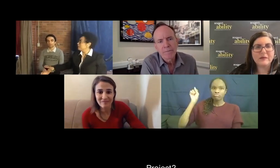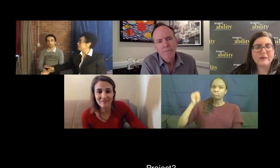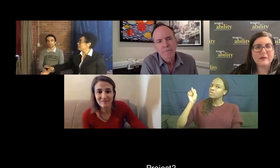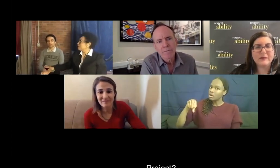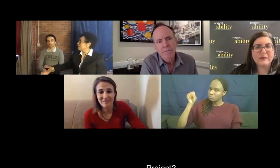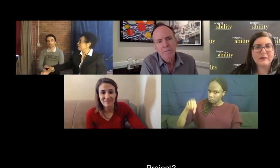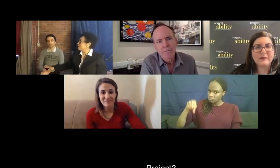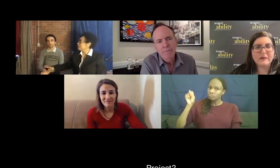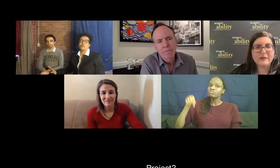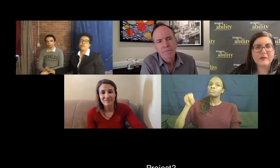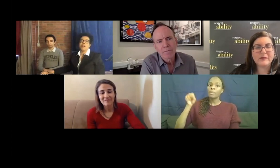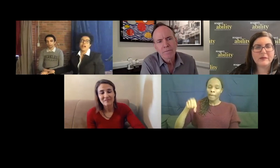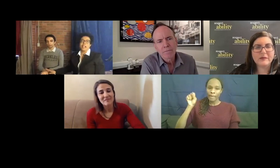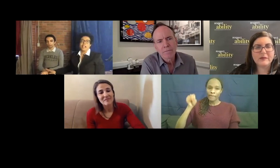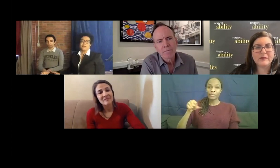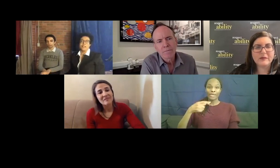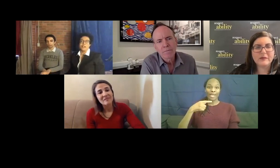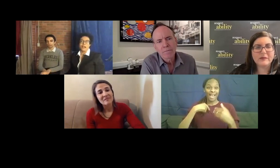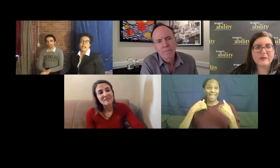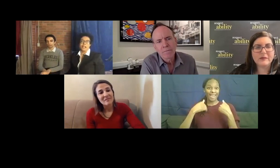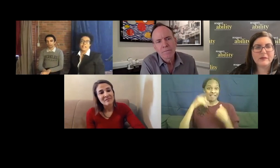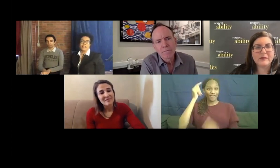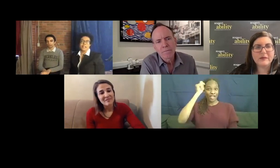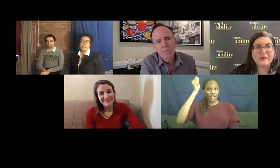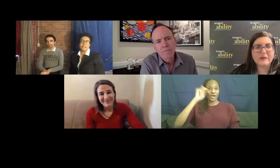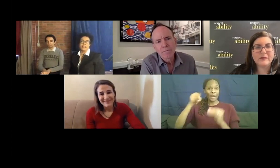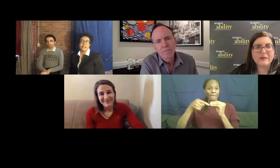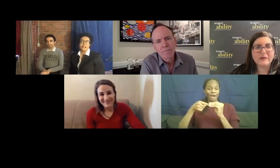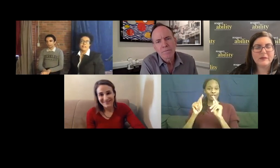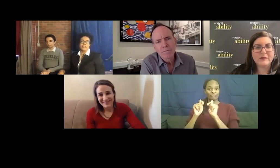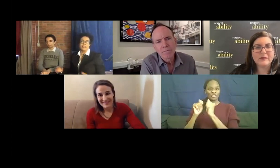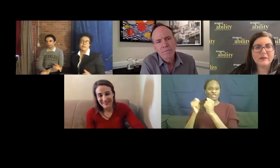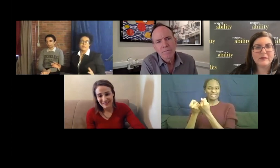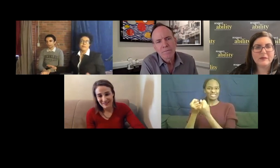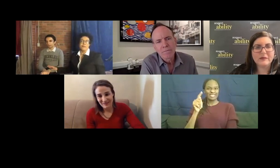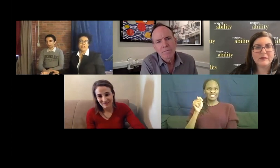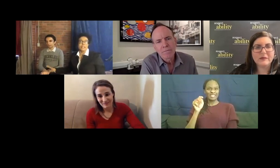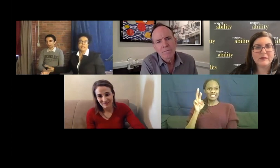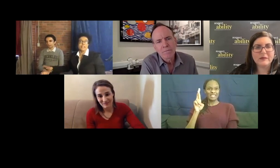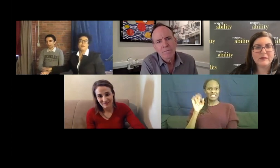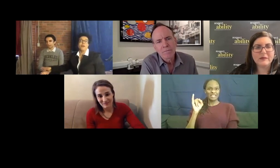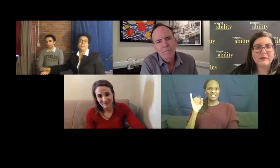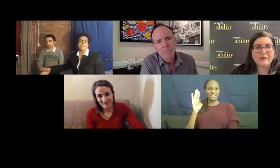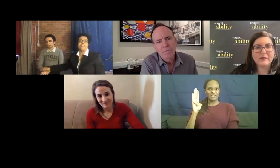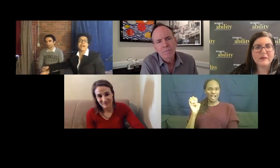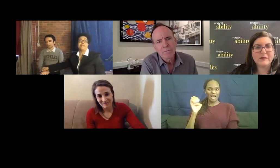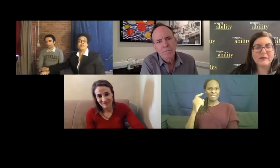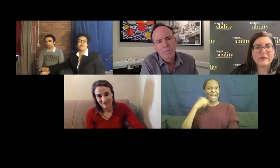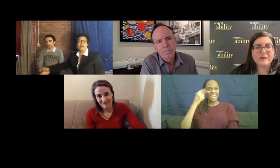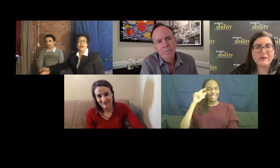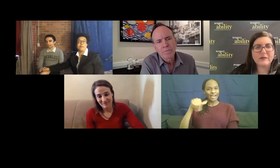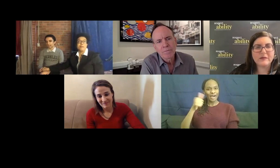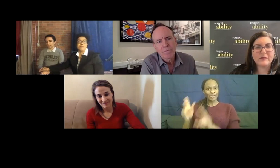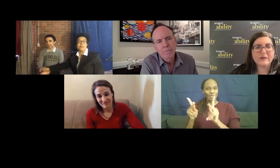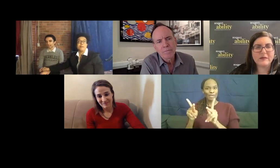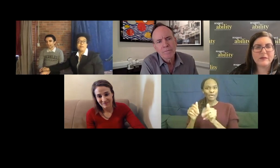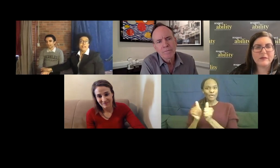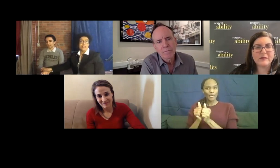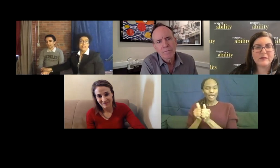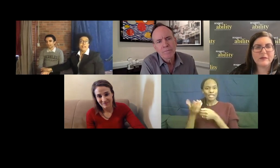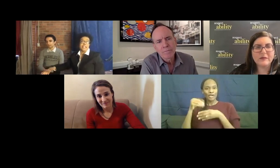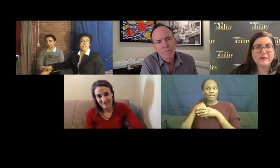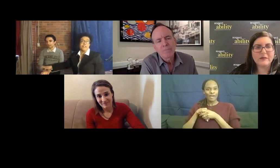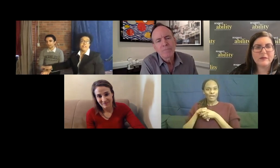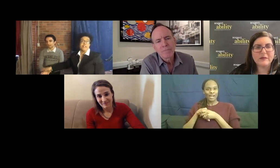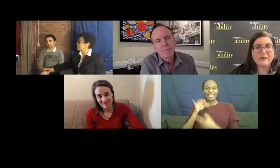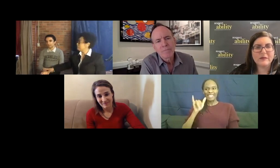Yeah. Yeah. I have a theory of the tribe, you know, I think that other people with autism are part of Adam's tribe.